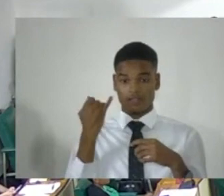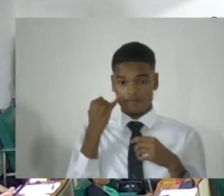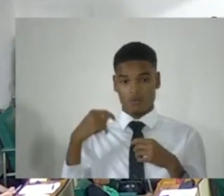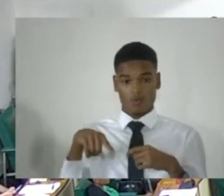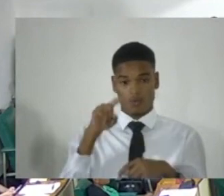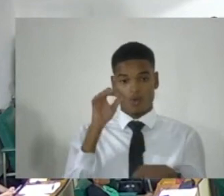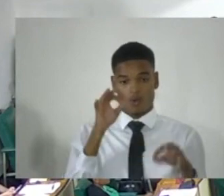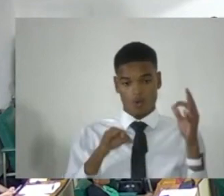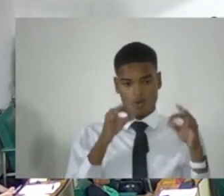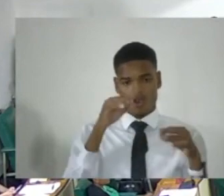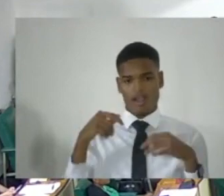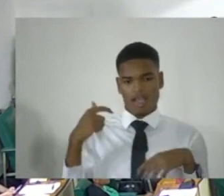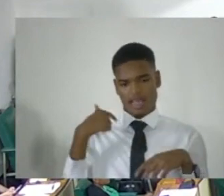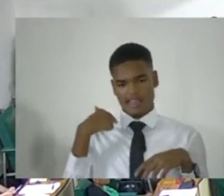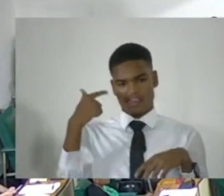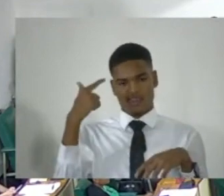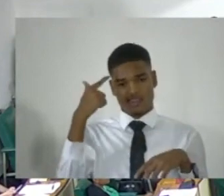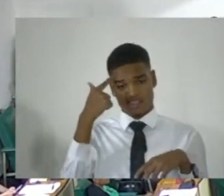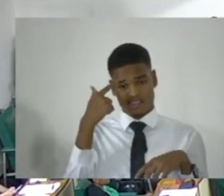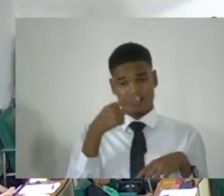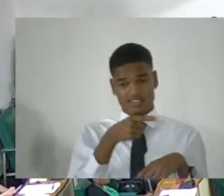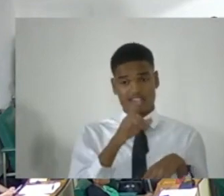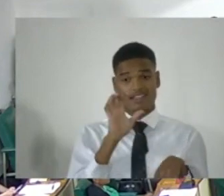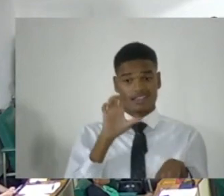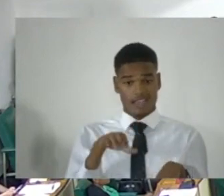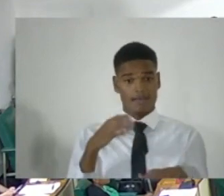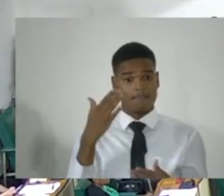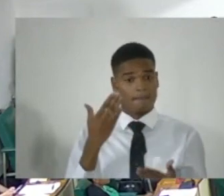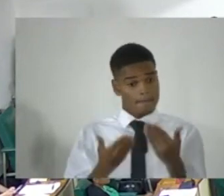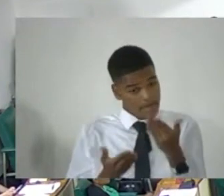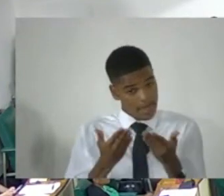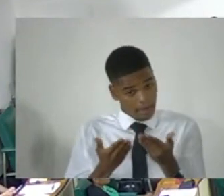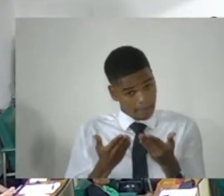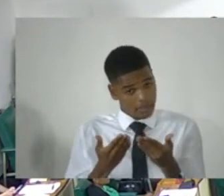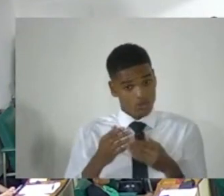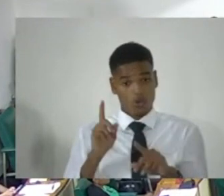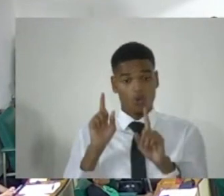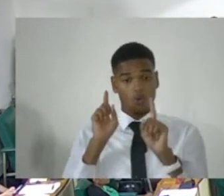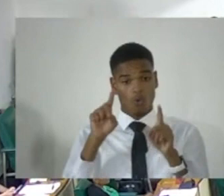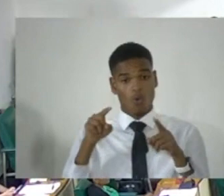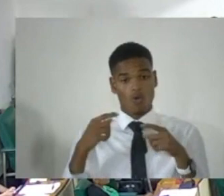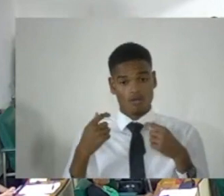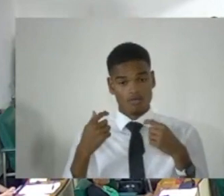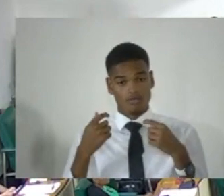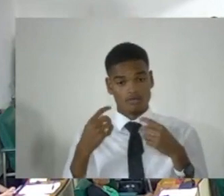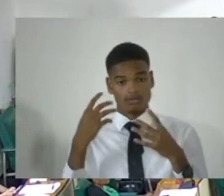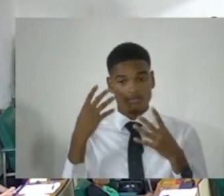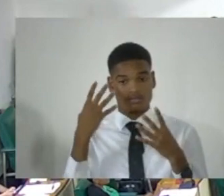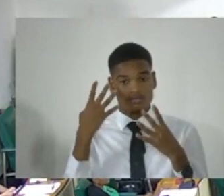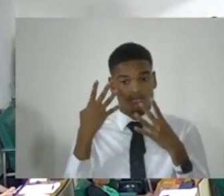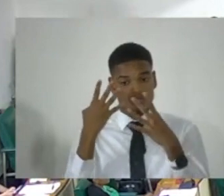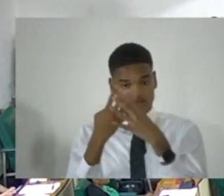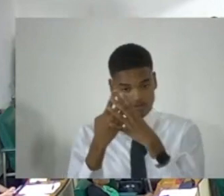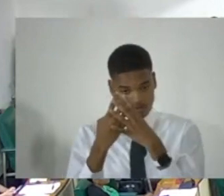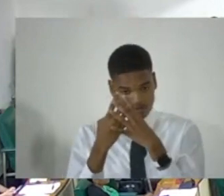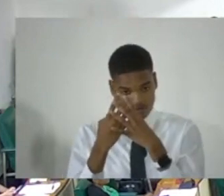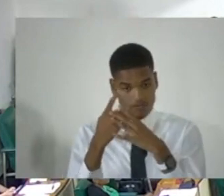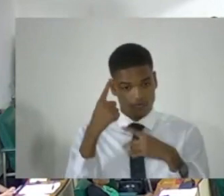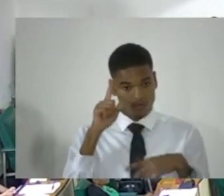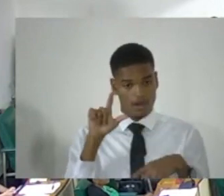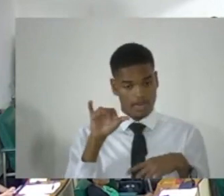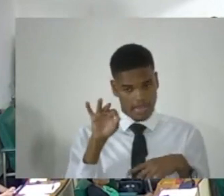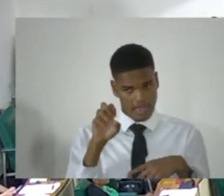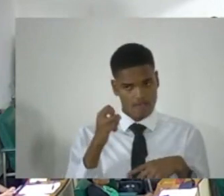I think they attract the potential for a life sentence, but in any event, a sentence of not less than 15 years. So, that's the